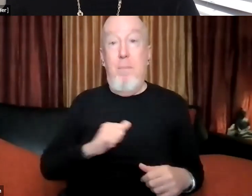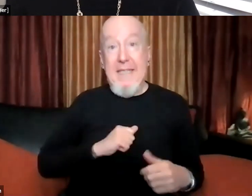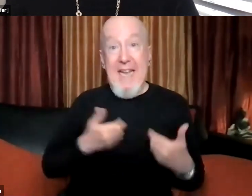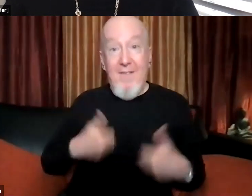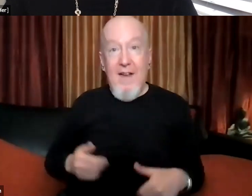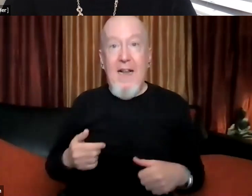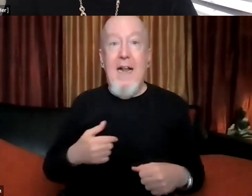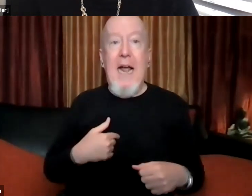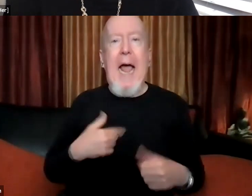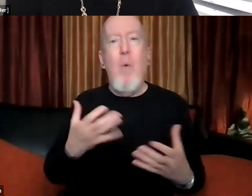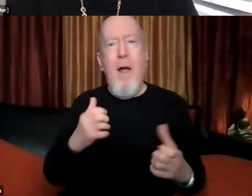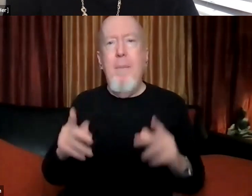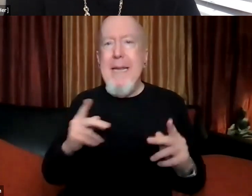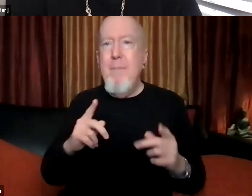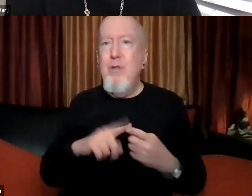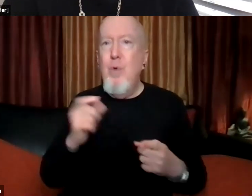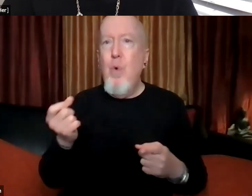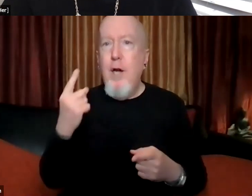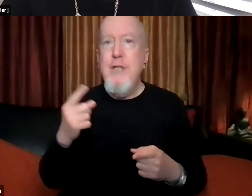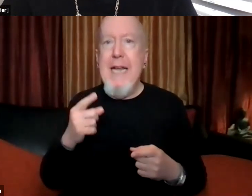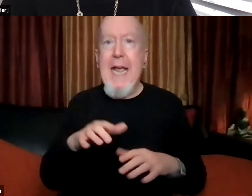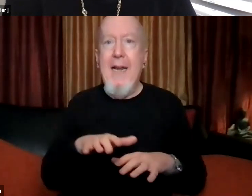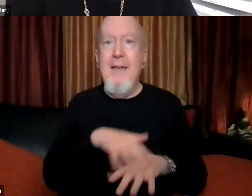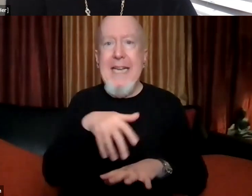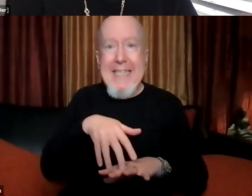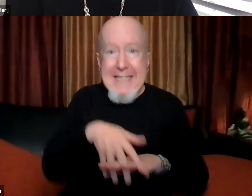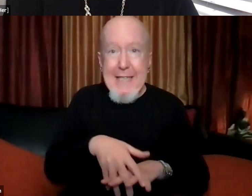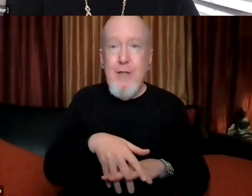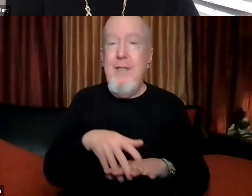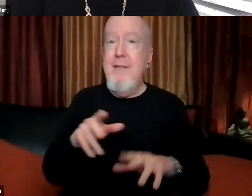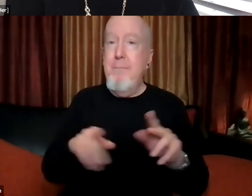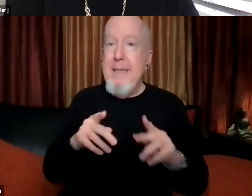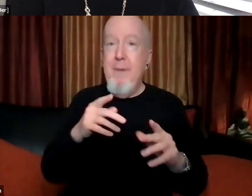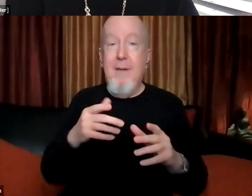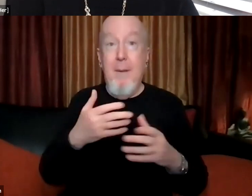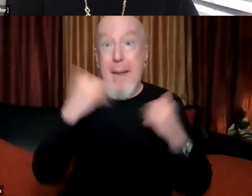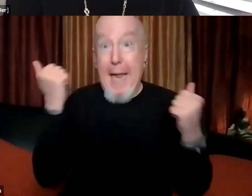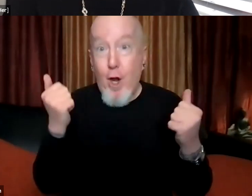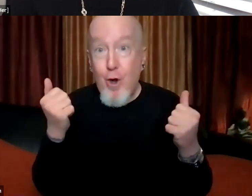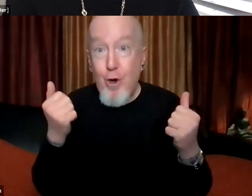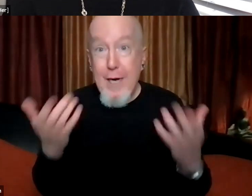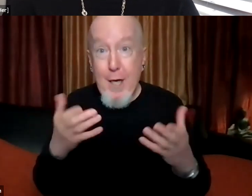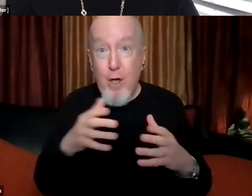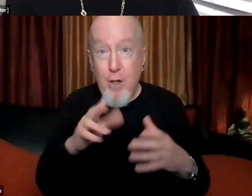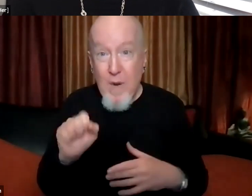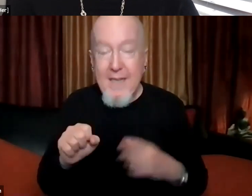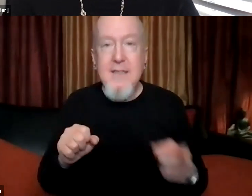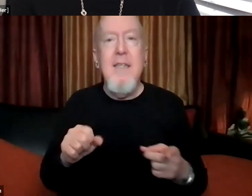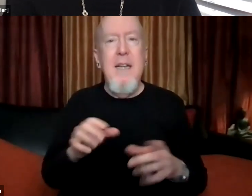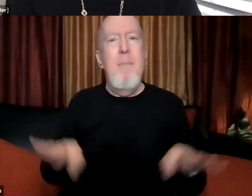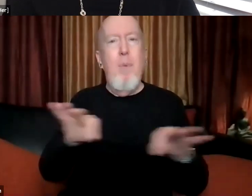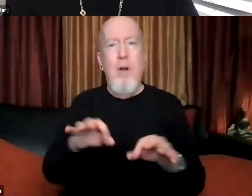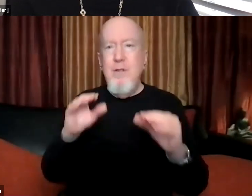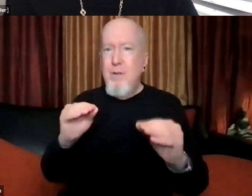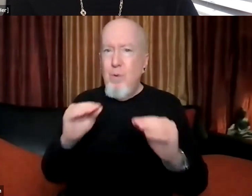wants folks to understand indigeneity in the United States better is to, uh, is to educate about that, the